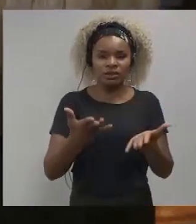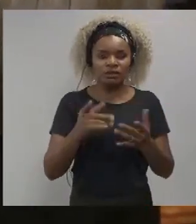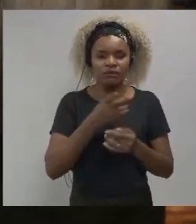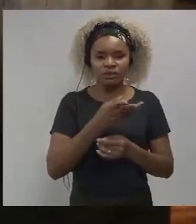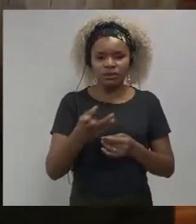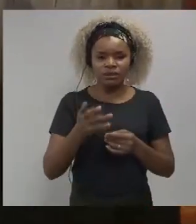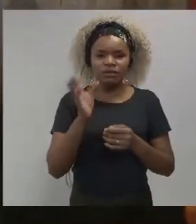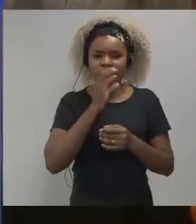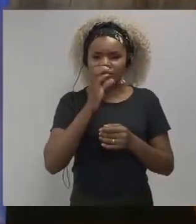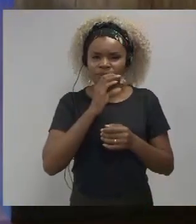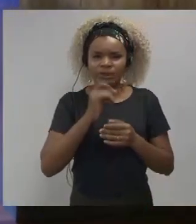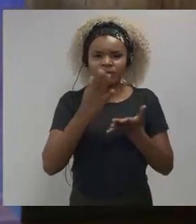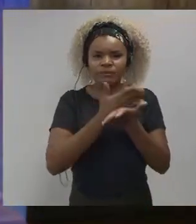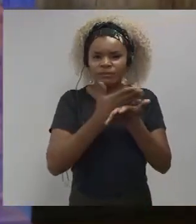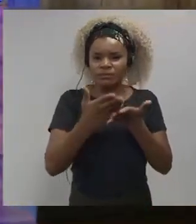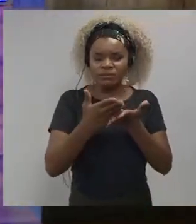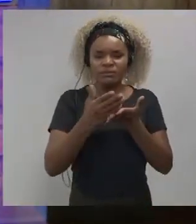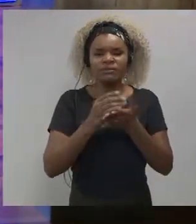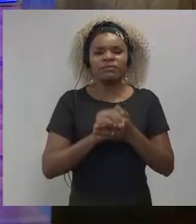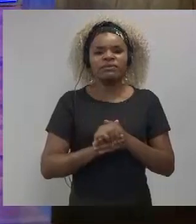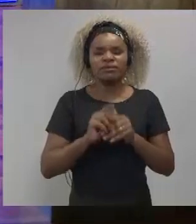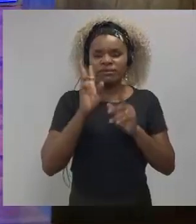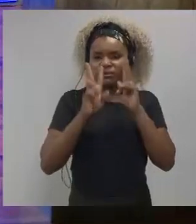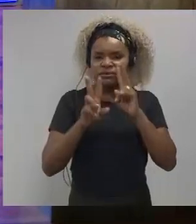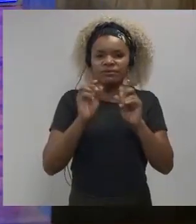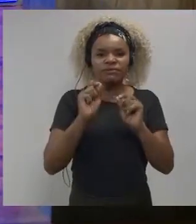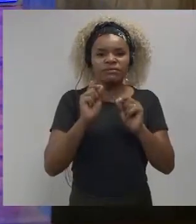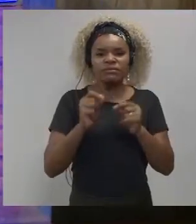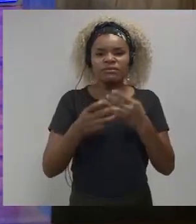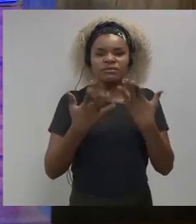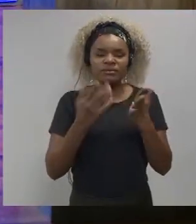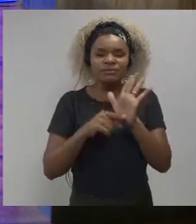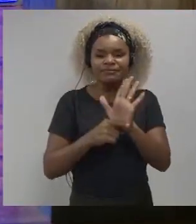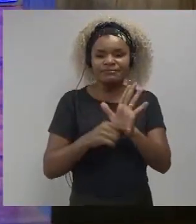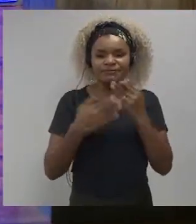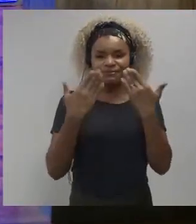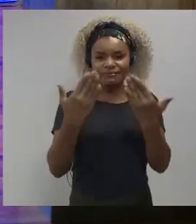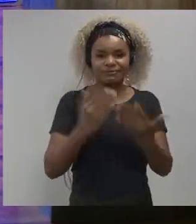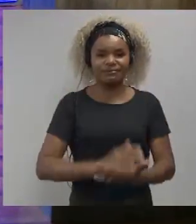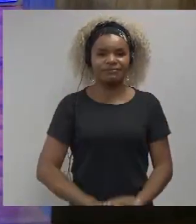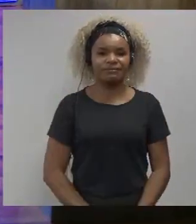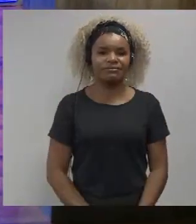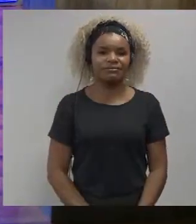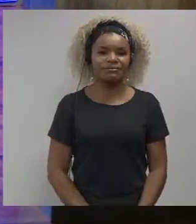you know what perspective I'm talking on about oh no